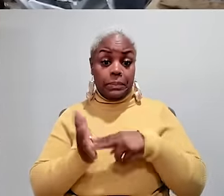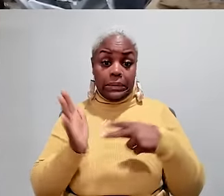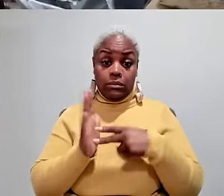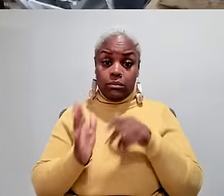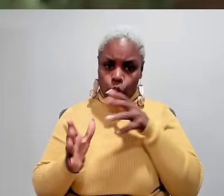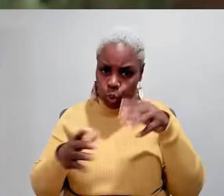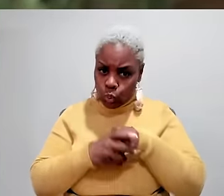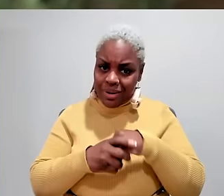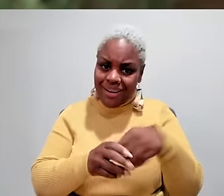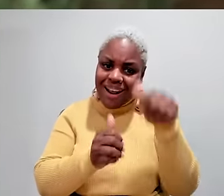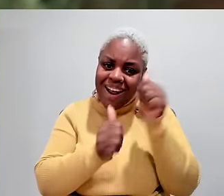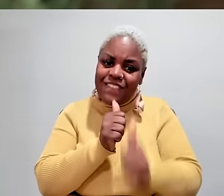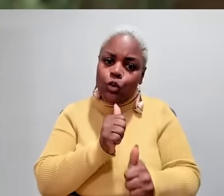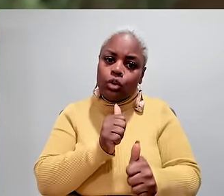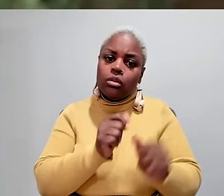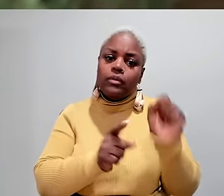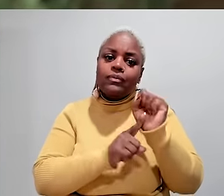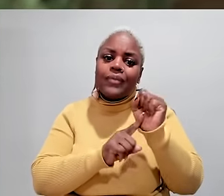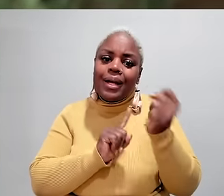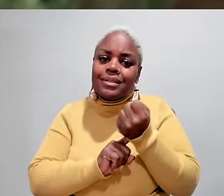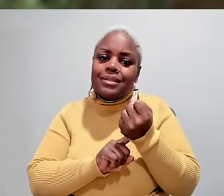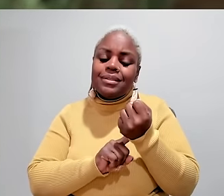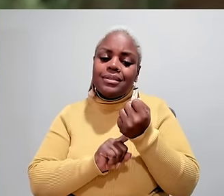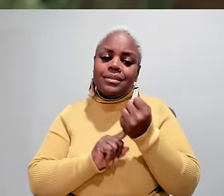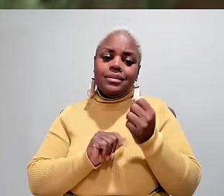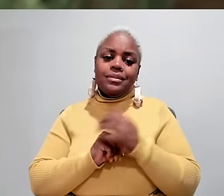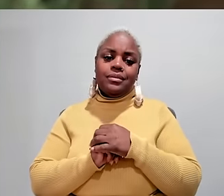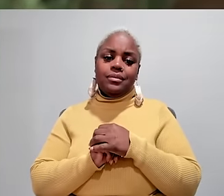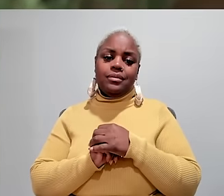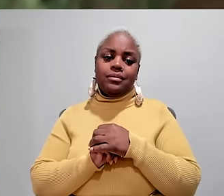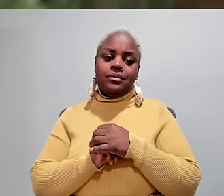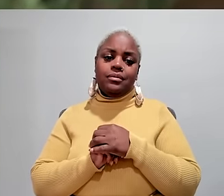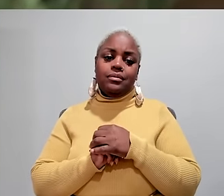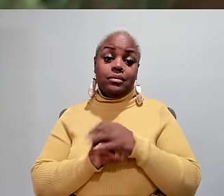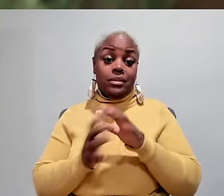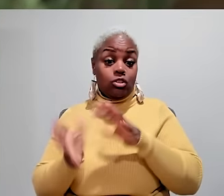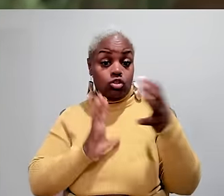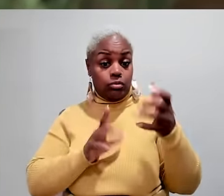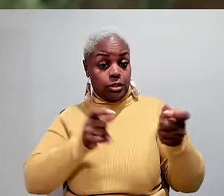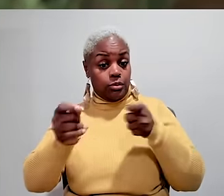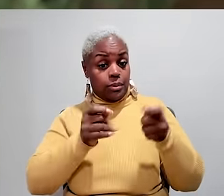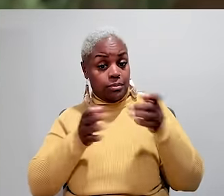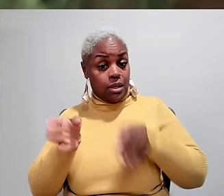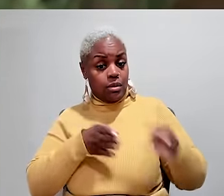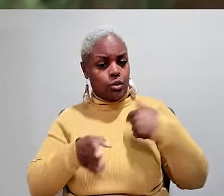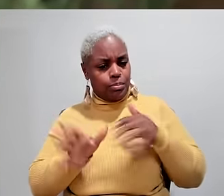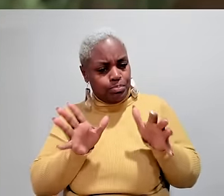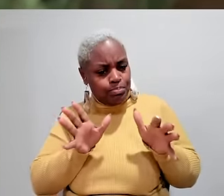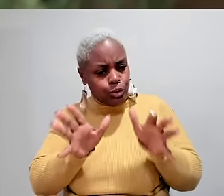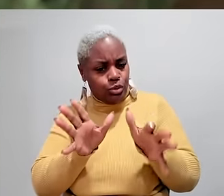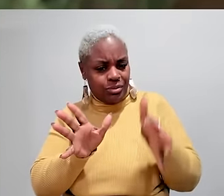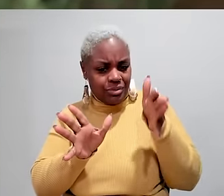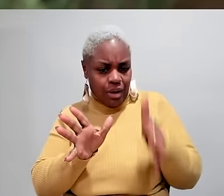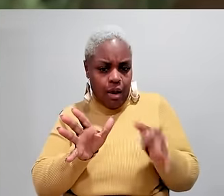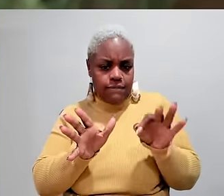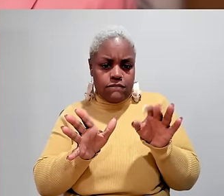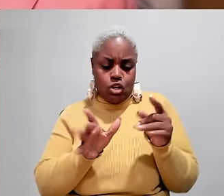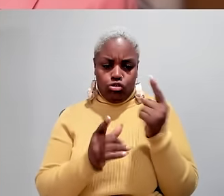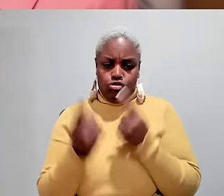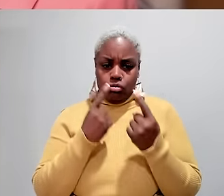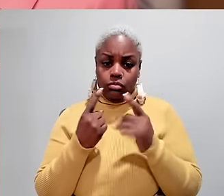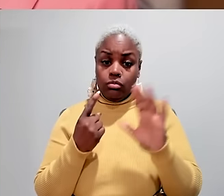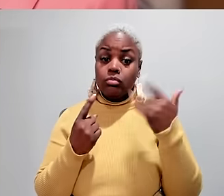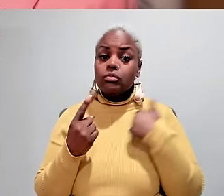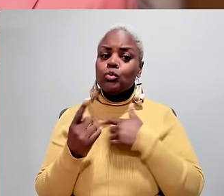with disabilities are still not meaningfully included in every phase of disaster management and planning.